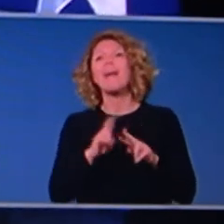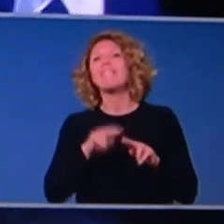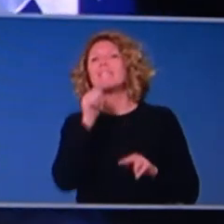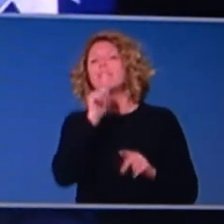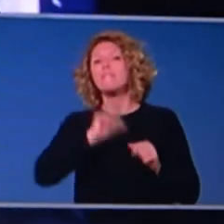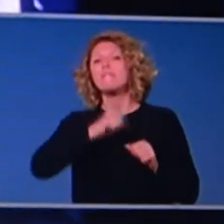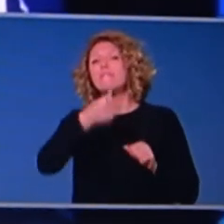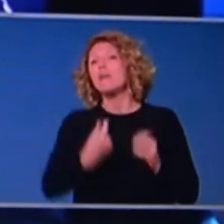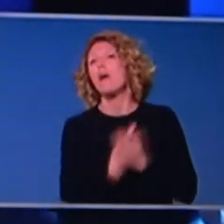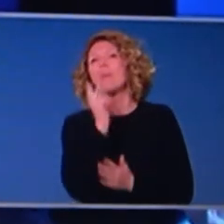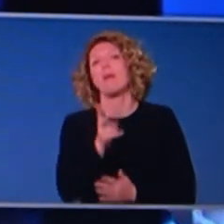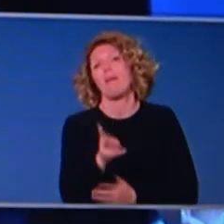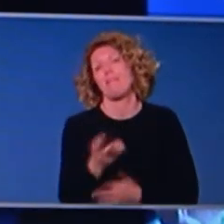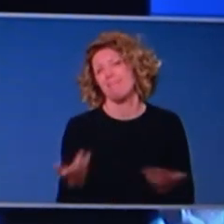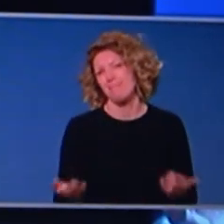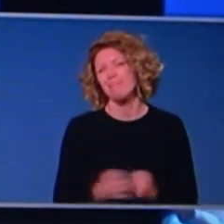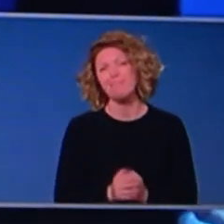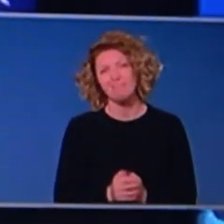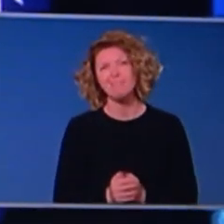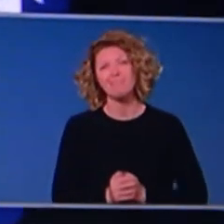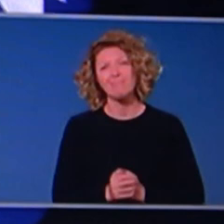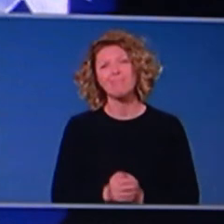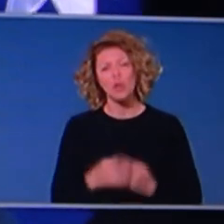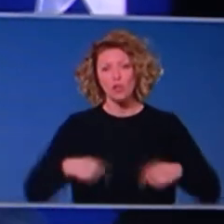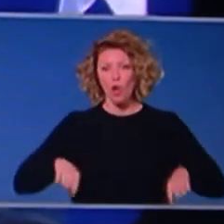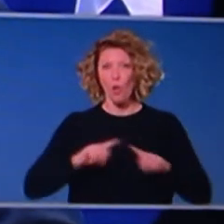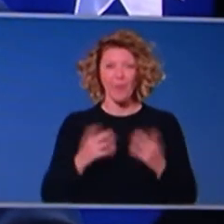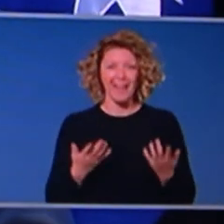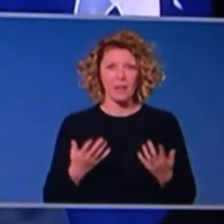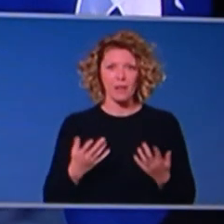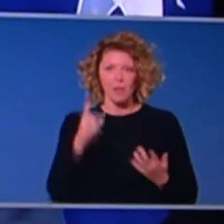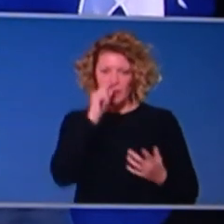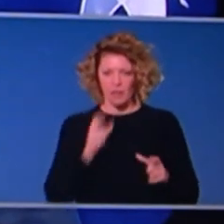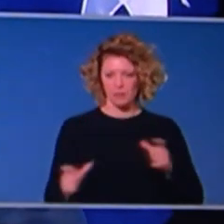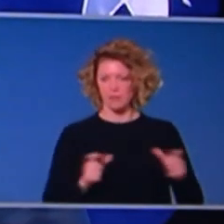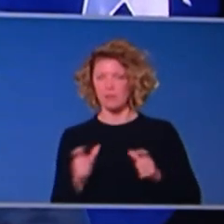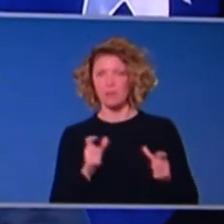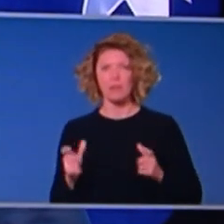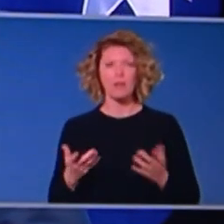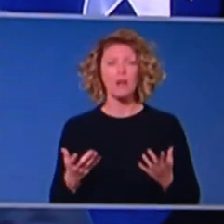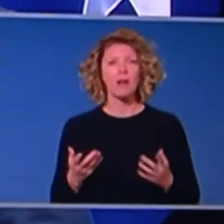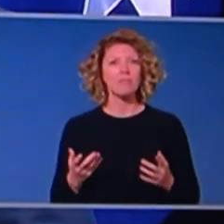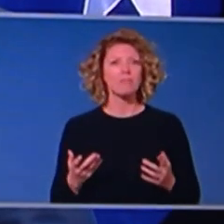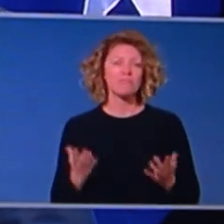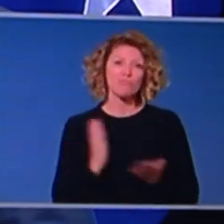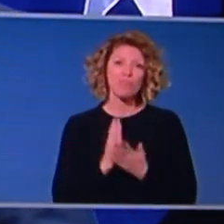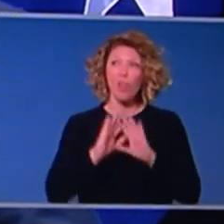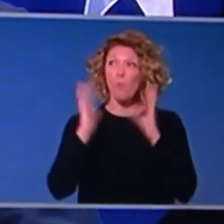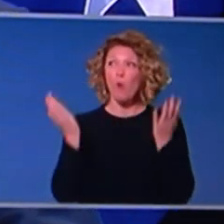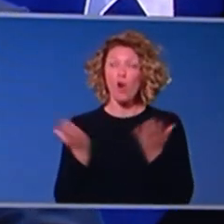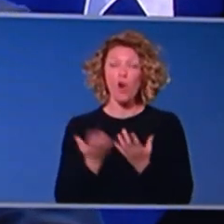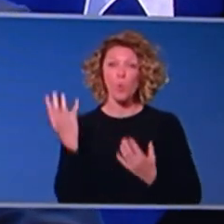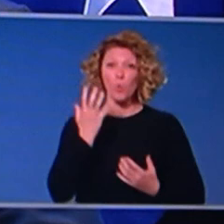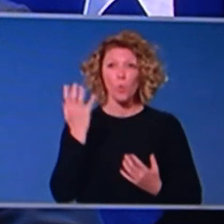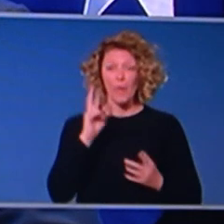part of the world. Um, so the world would be able to respond quicker because clearly in cases like this, time is